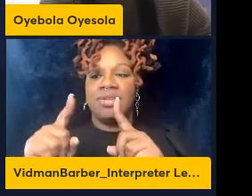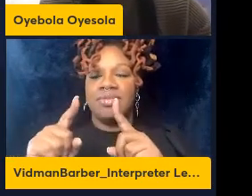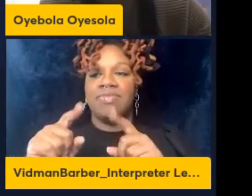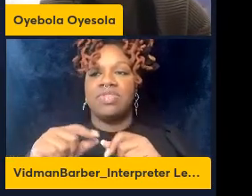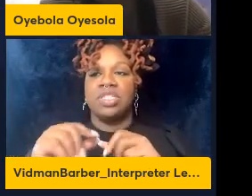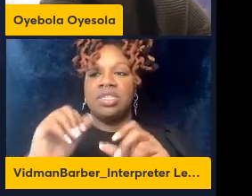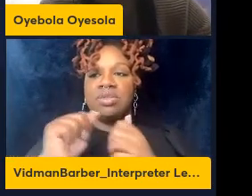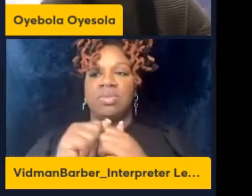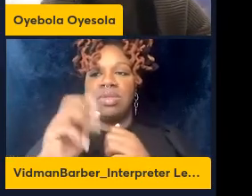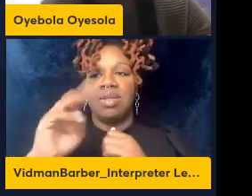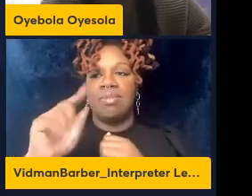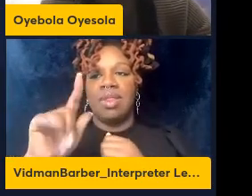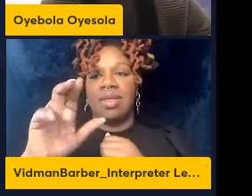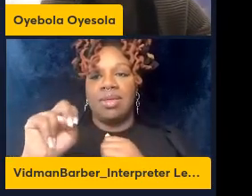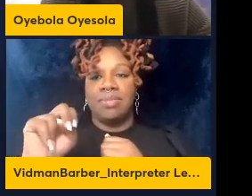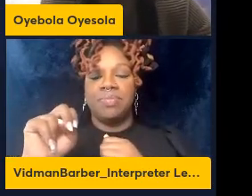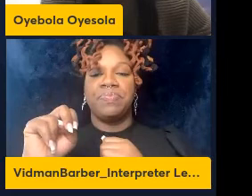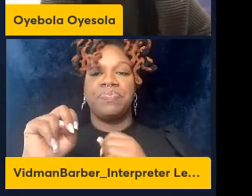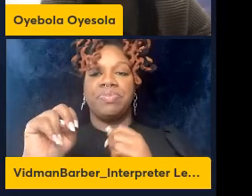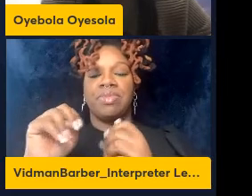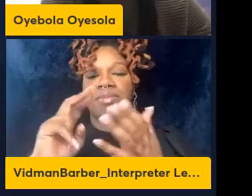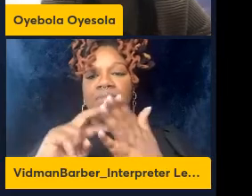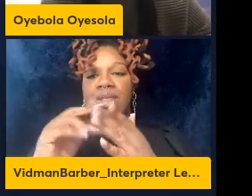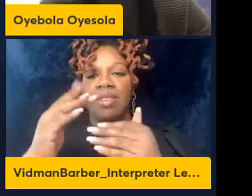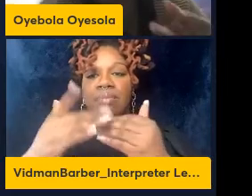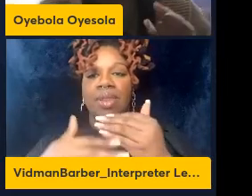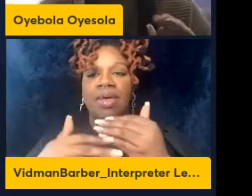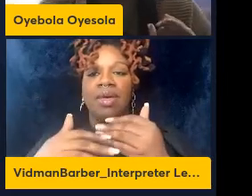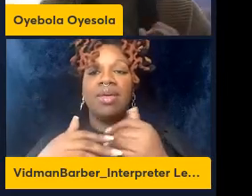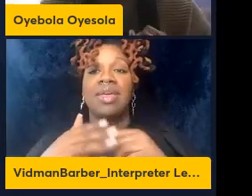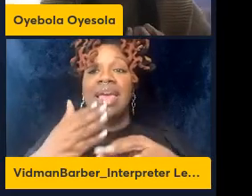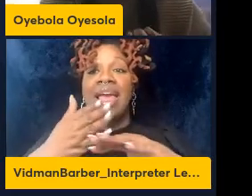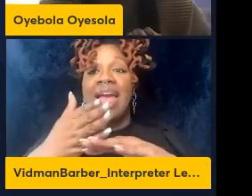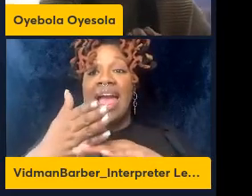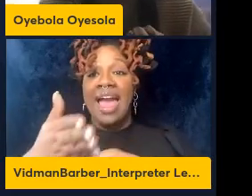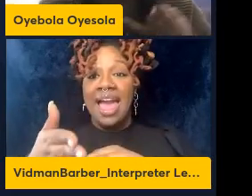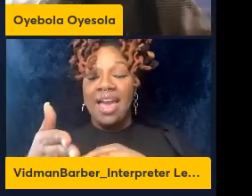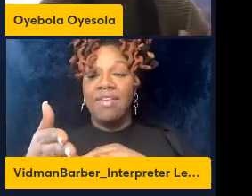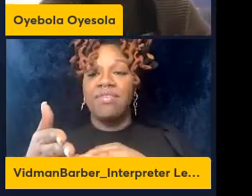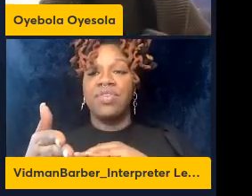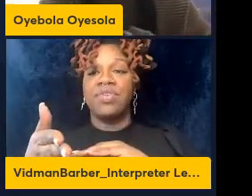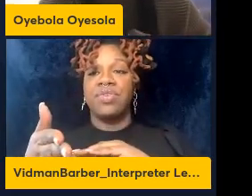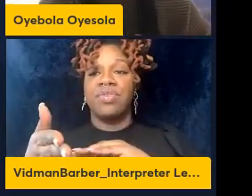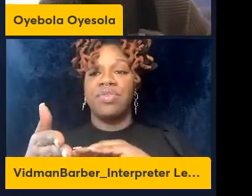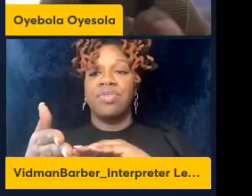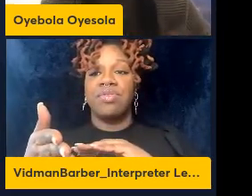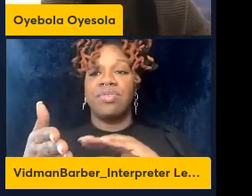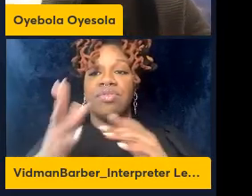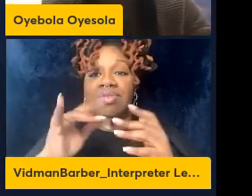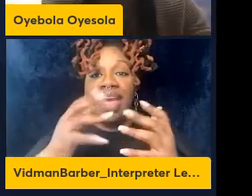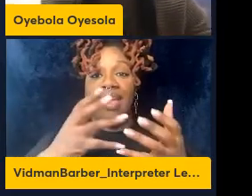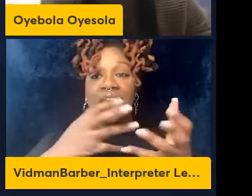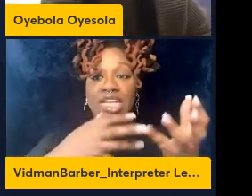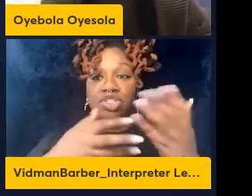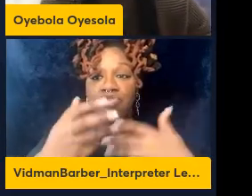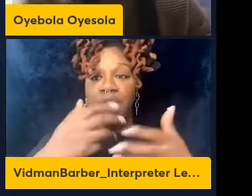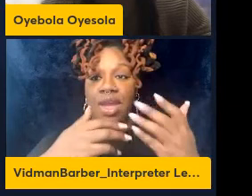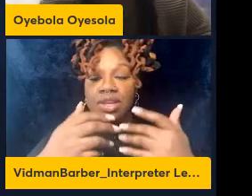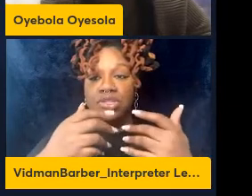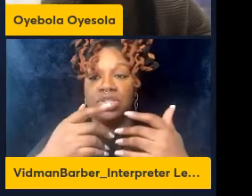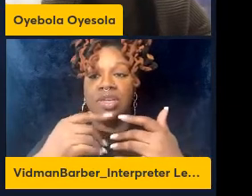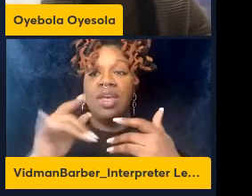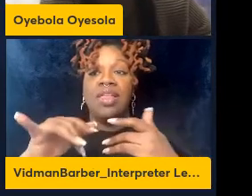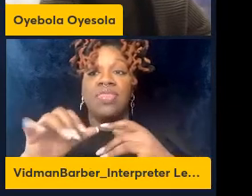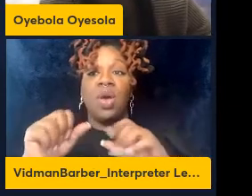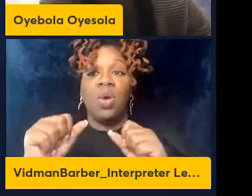that after accounting for interaction either we look at composition of function it seems like the